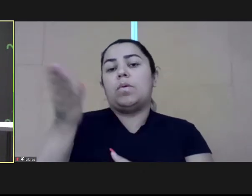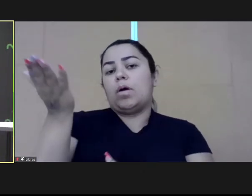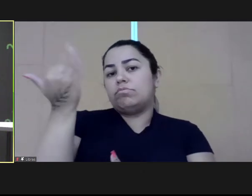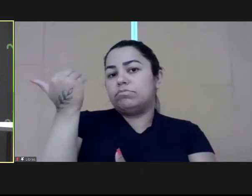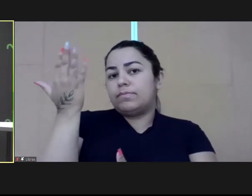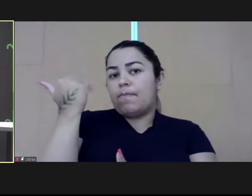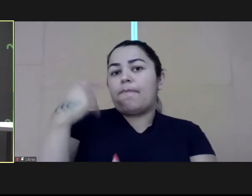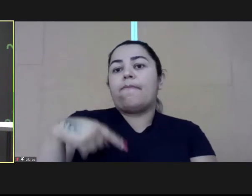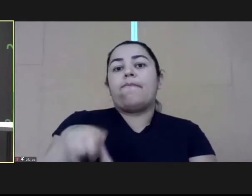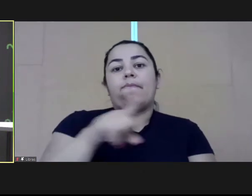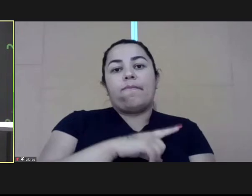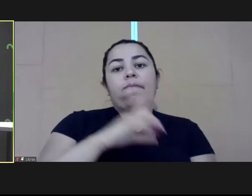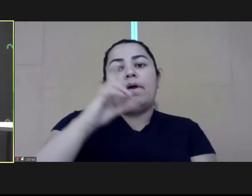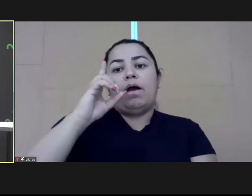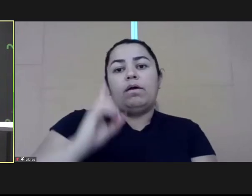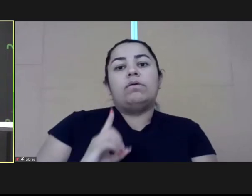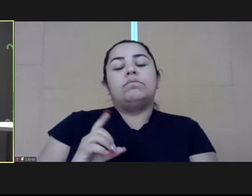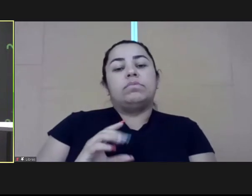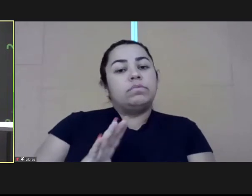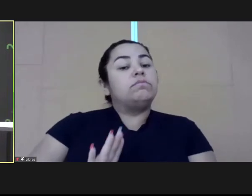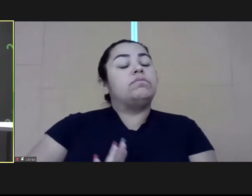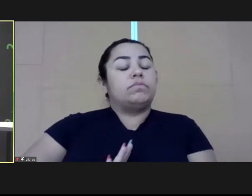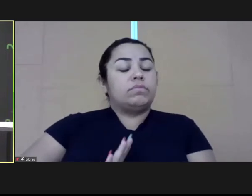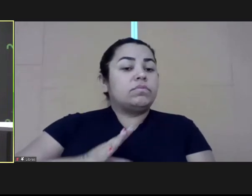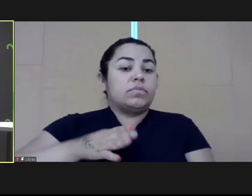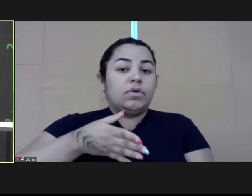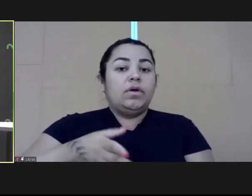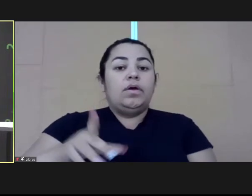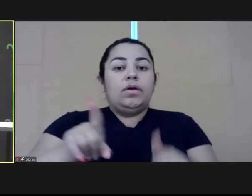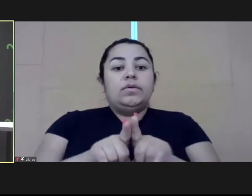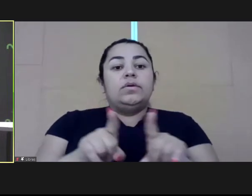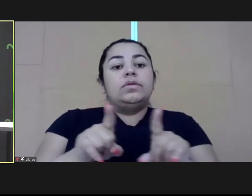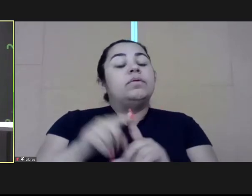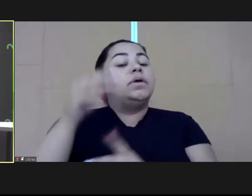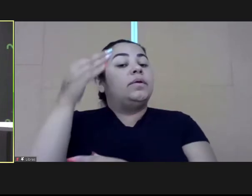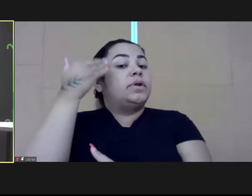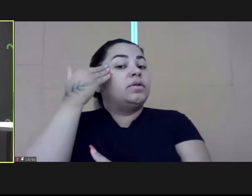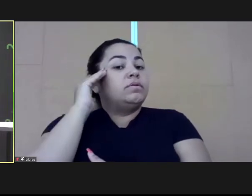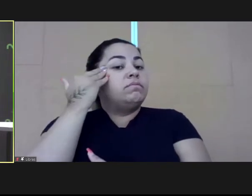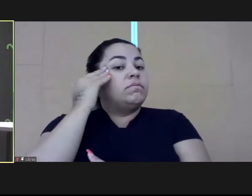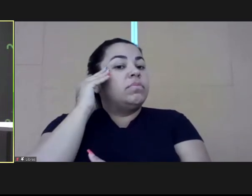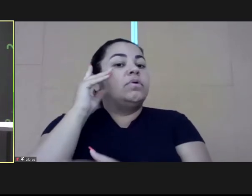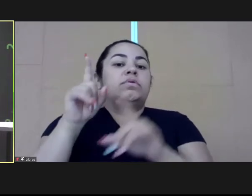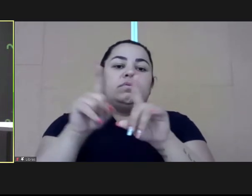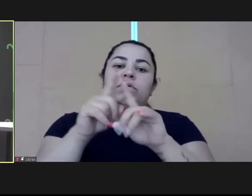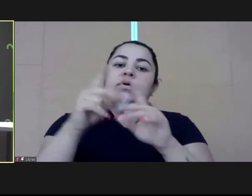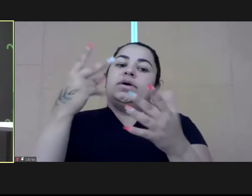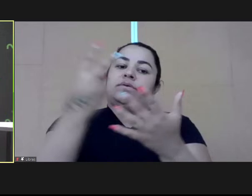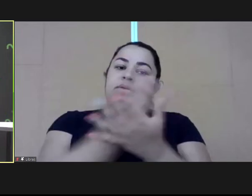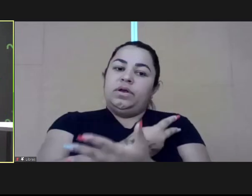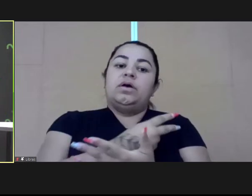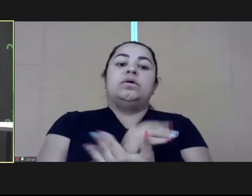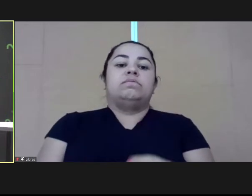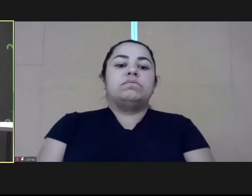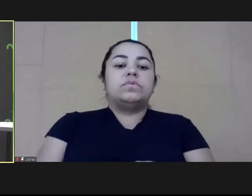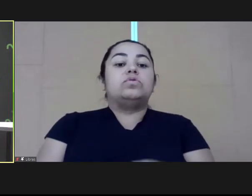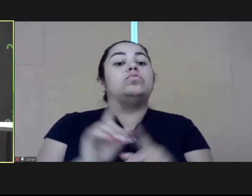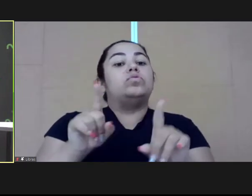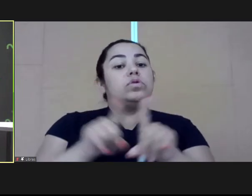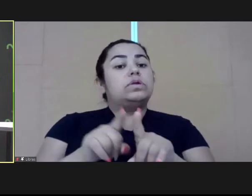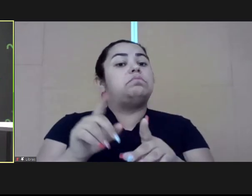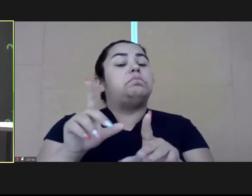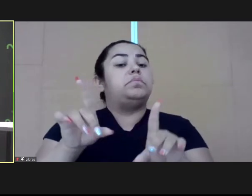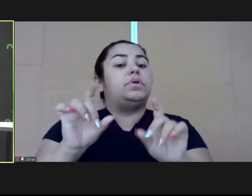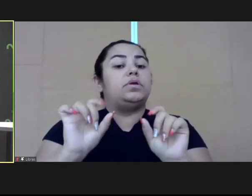So we saw in the past that we had to understand the profile and the